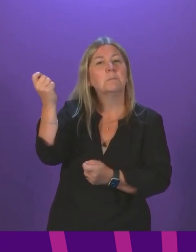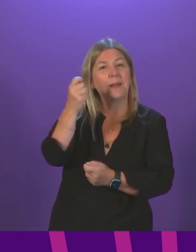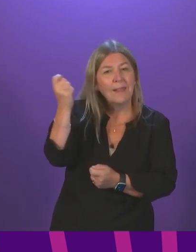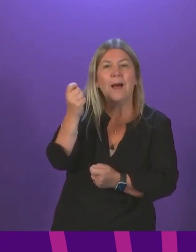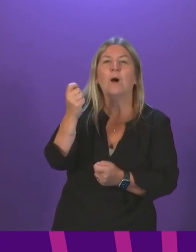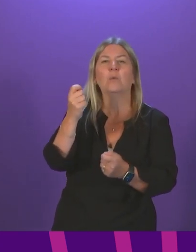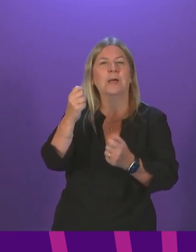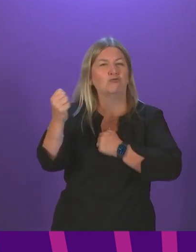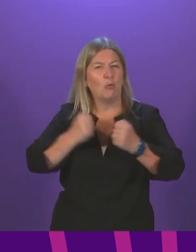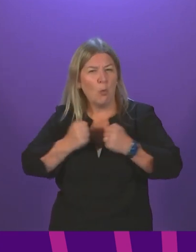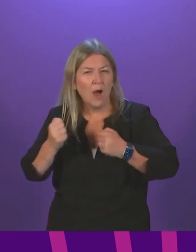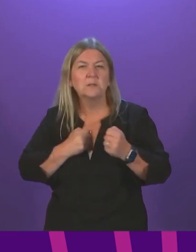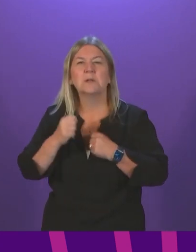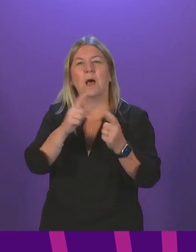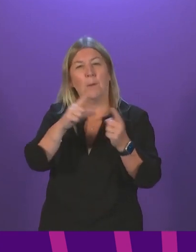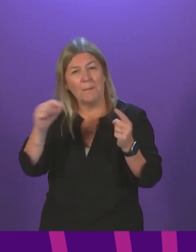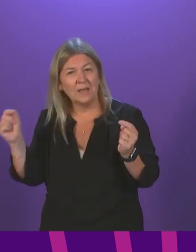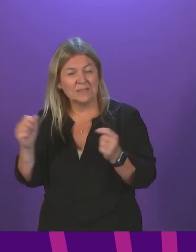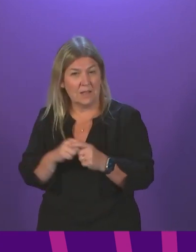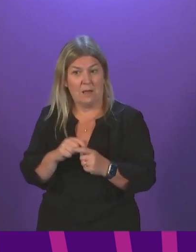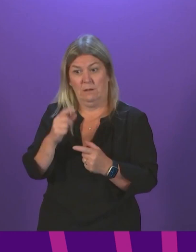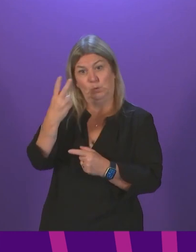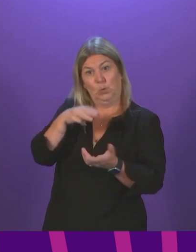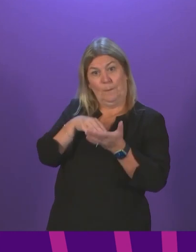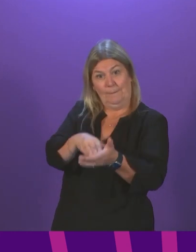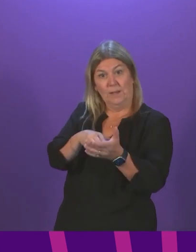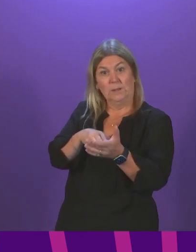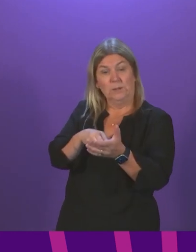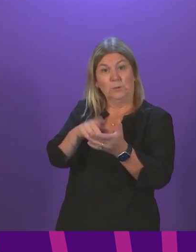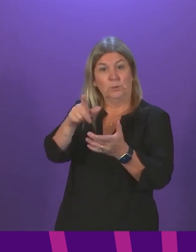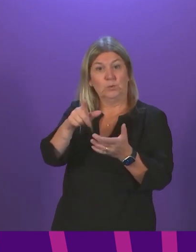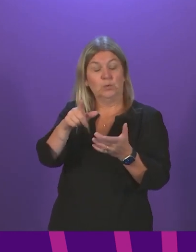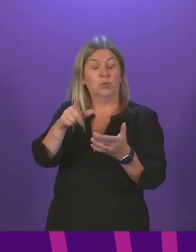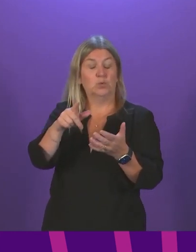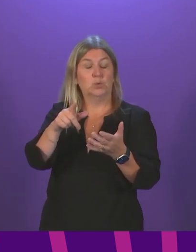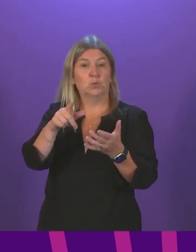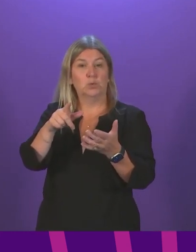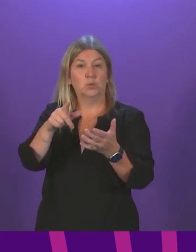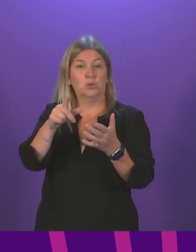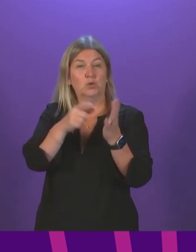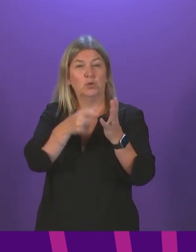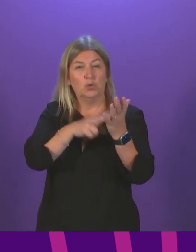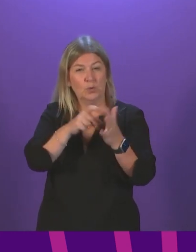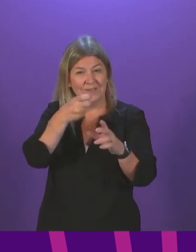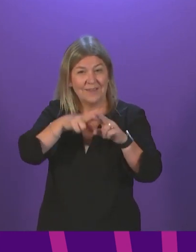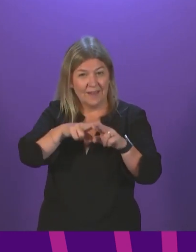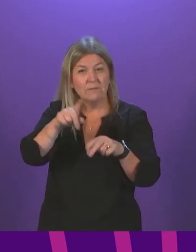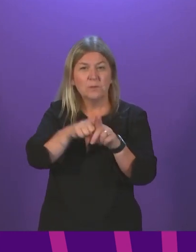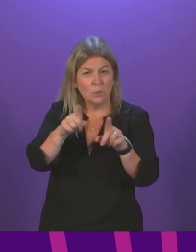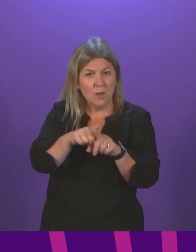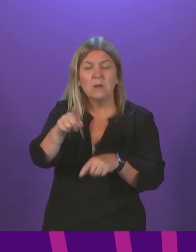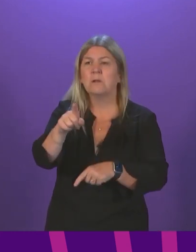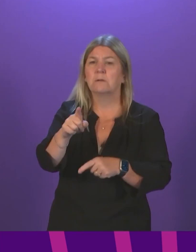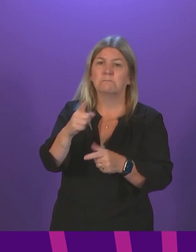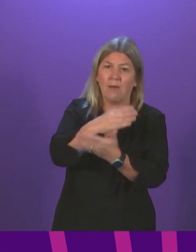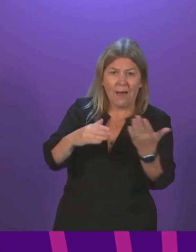and Pakistan. So that includes £2 million to UNICEF to help prepare health systems to distribute vaccines. Half a million pounds